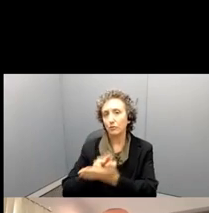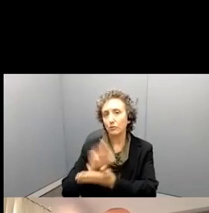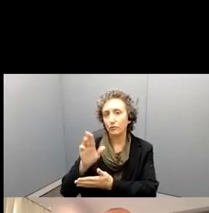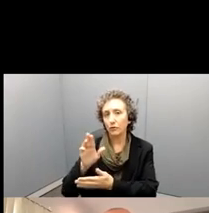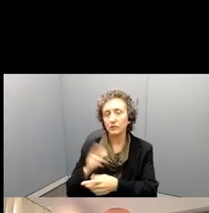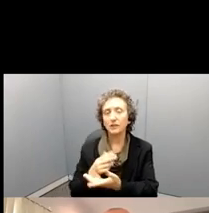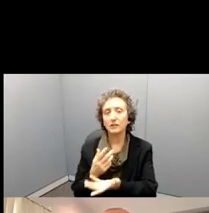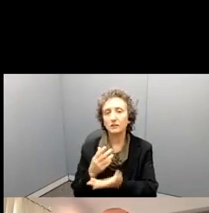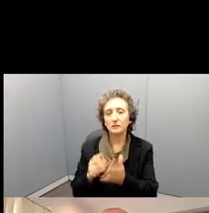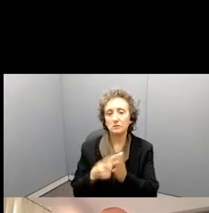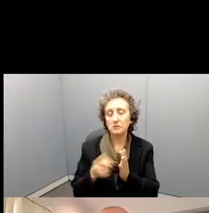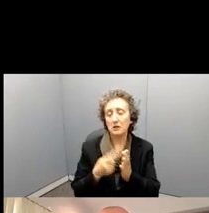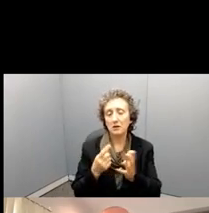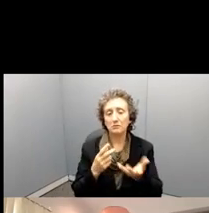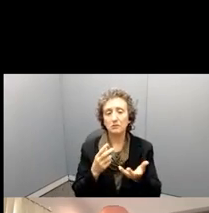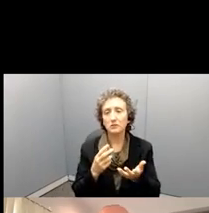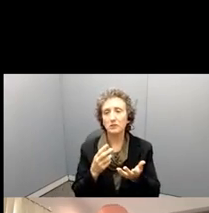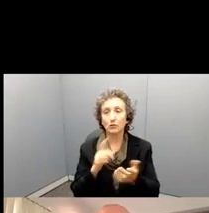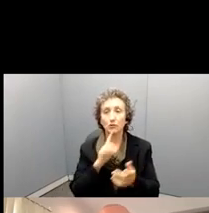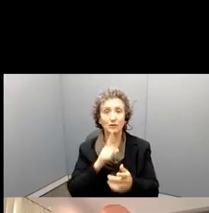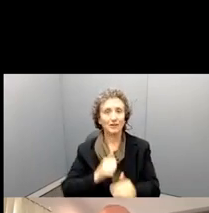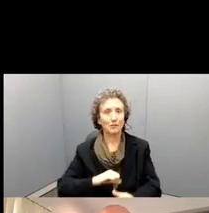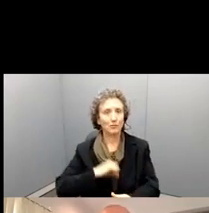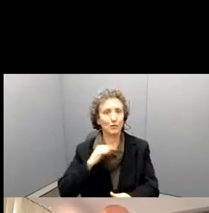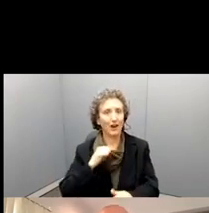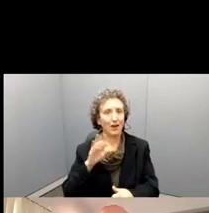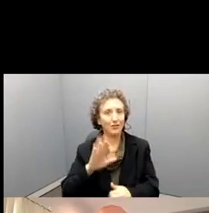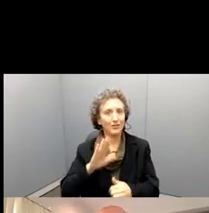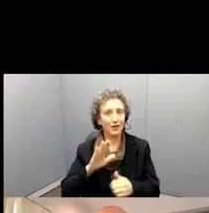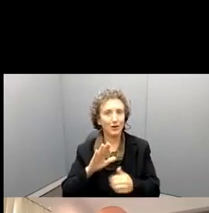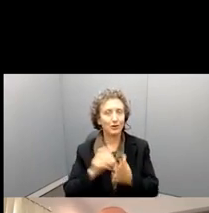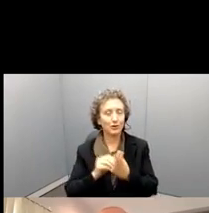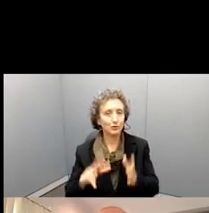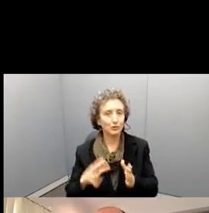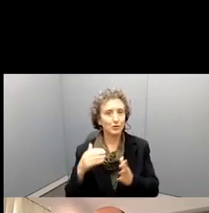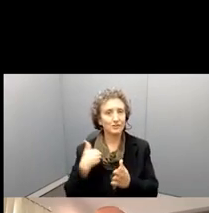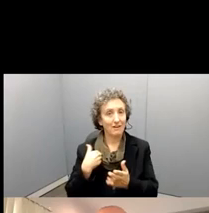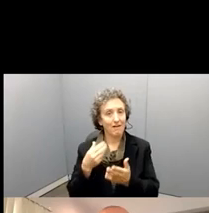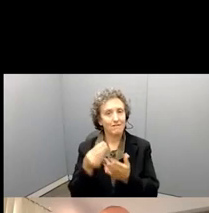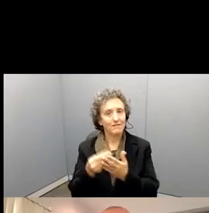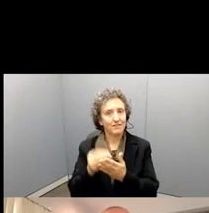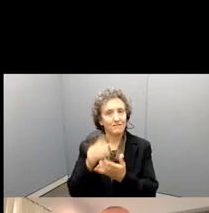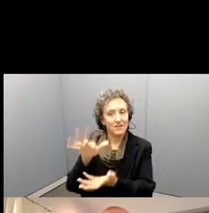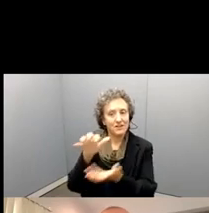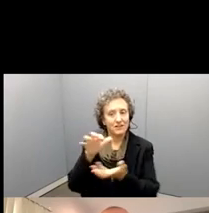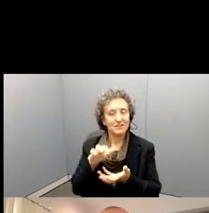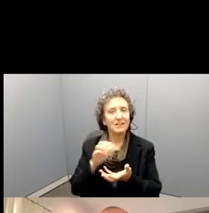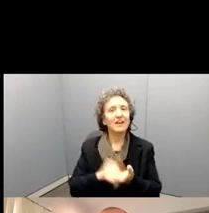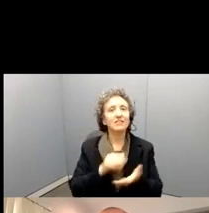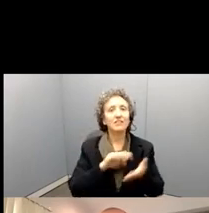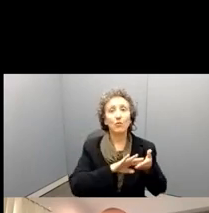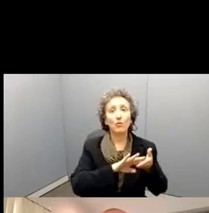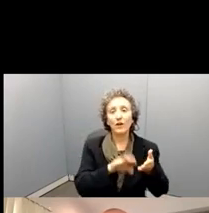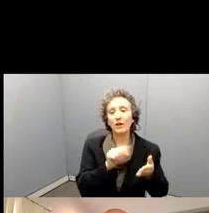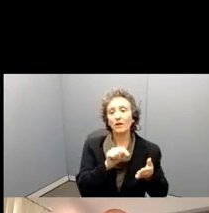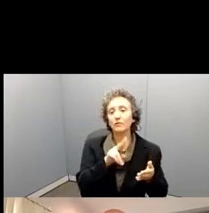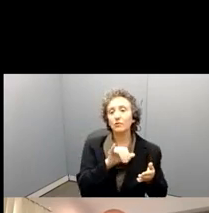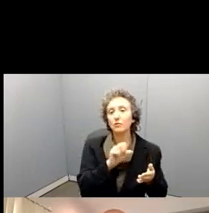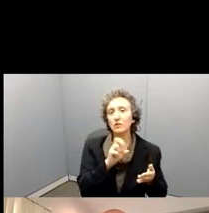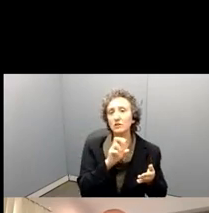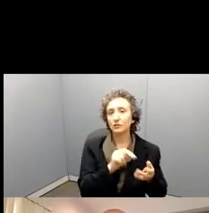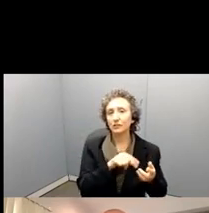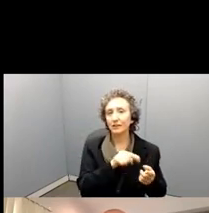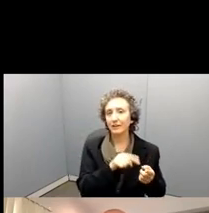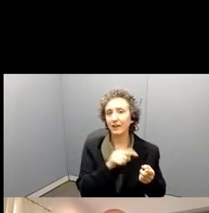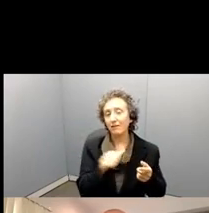universities are so proud that their, their students have this funding that they will waive tuition and any other fees so